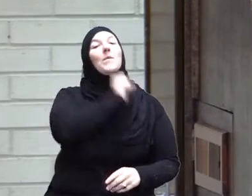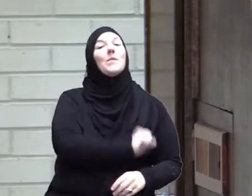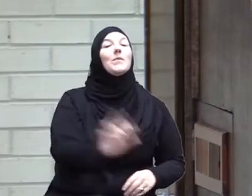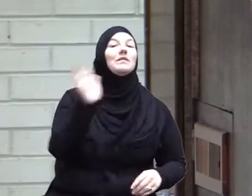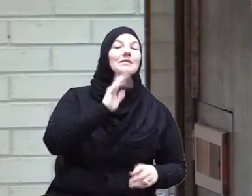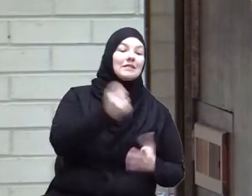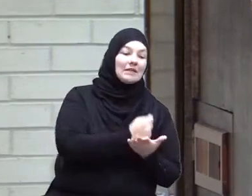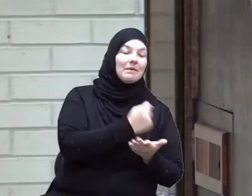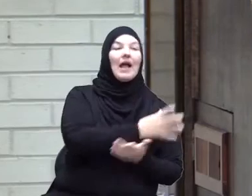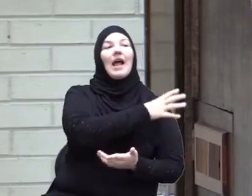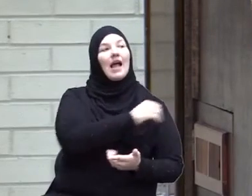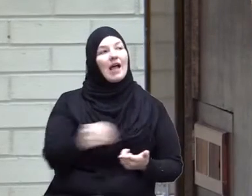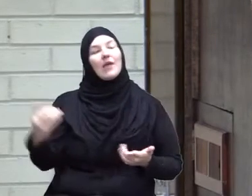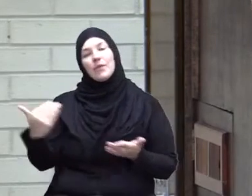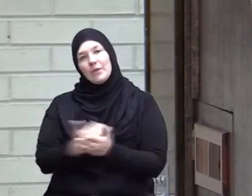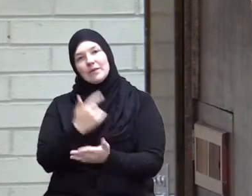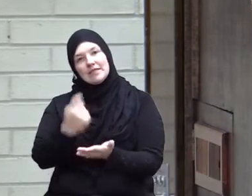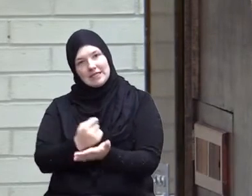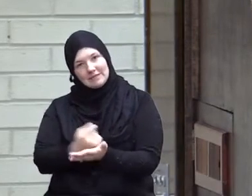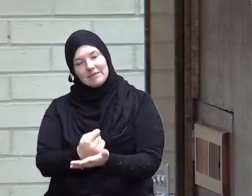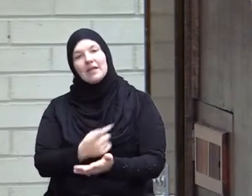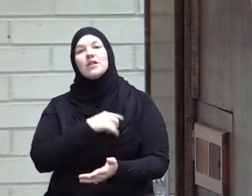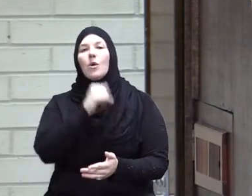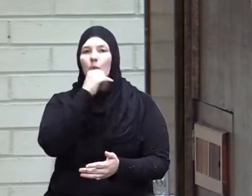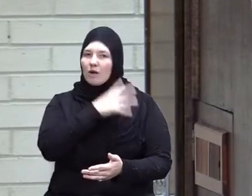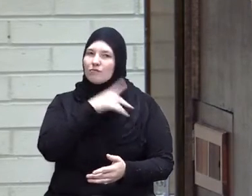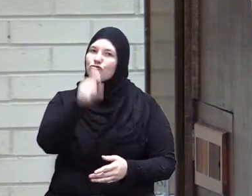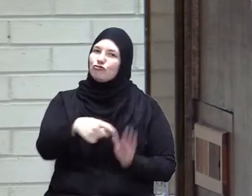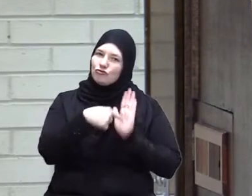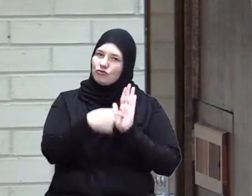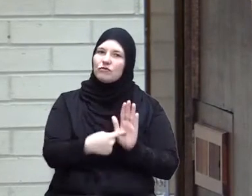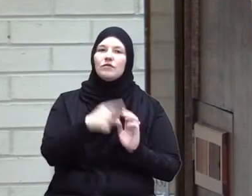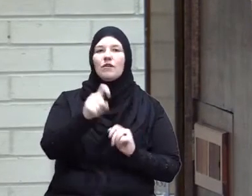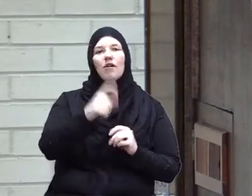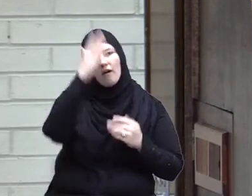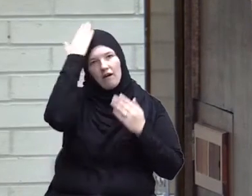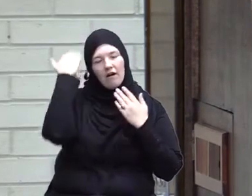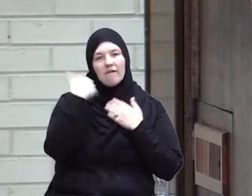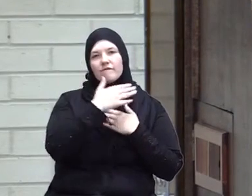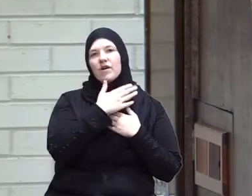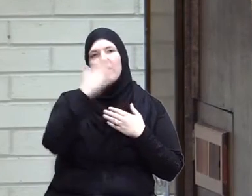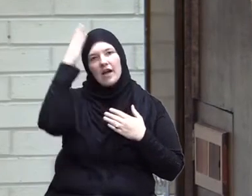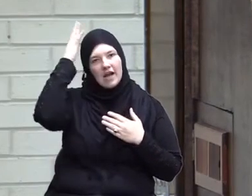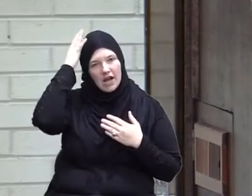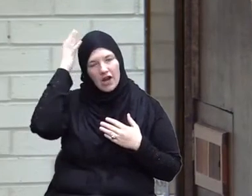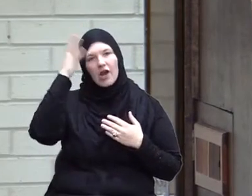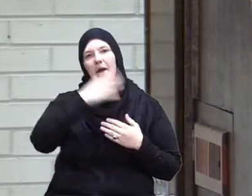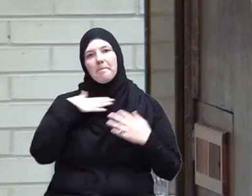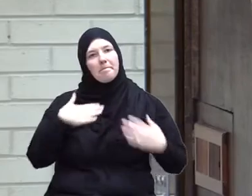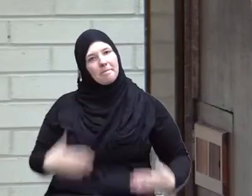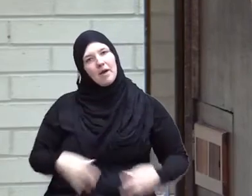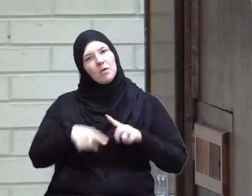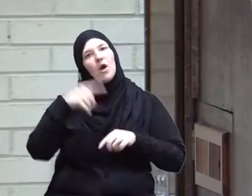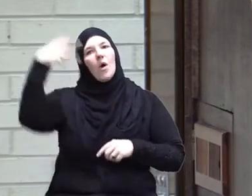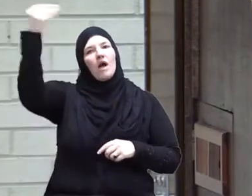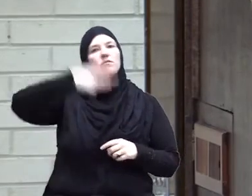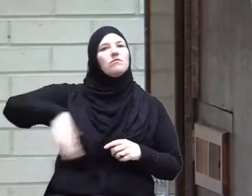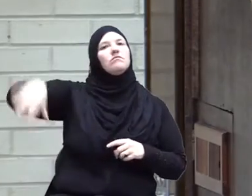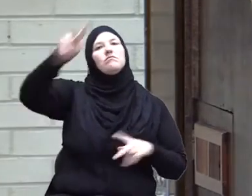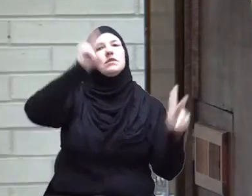and in the new testament that a woman should cover her head and cover her body when she goes in public